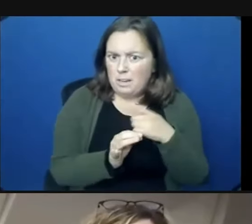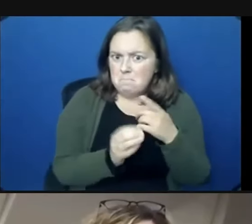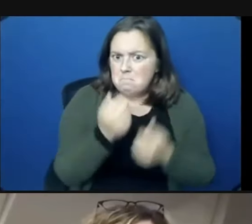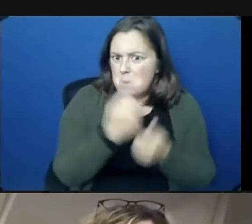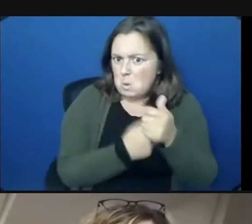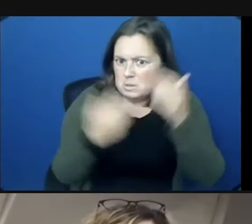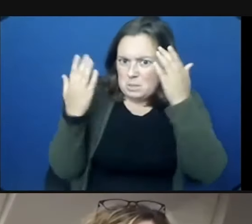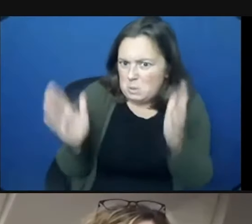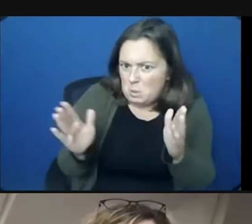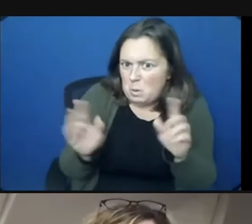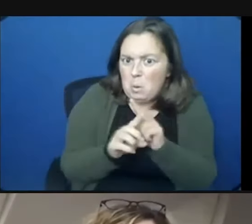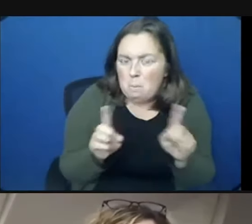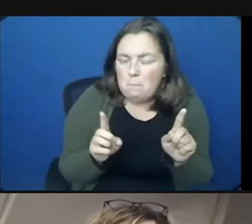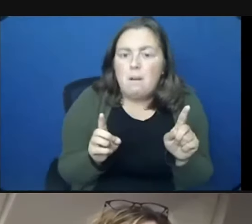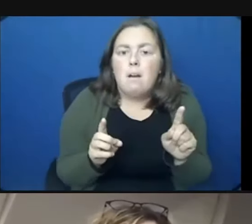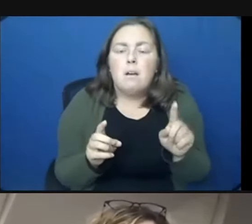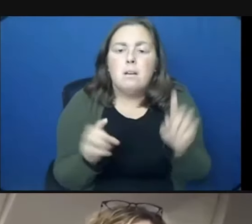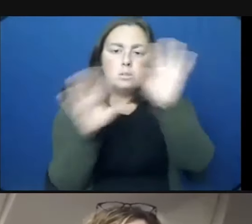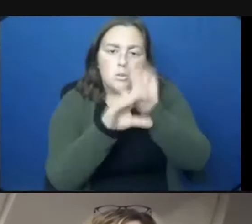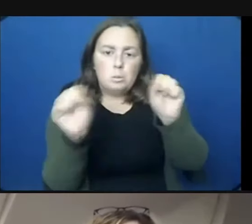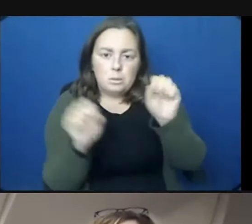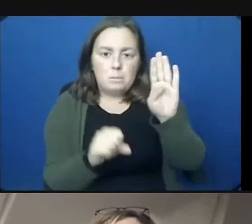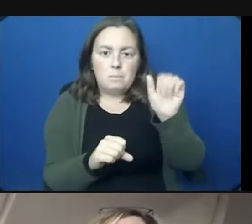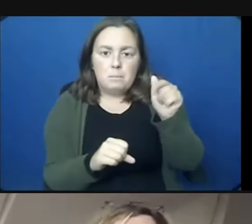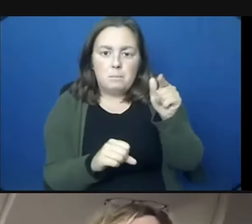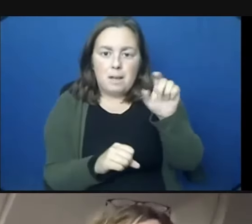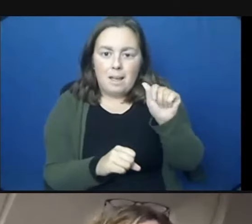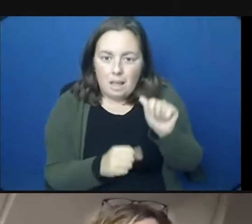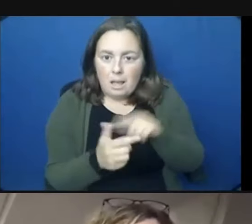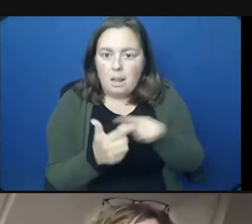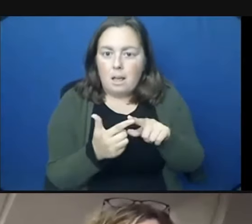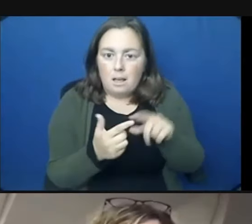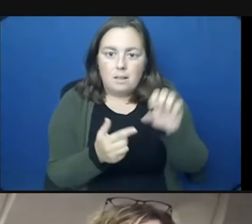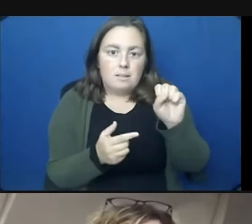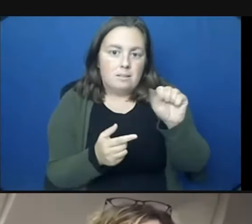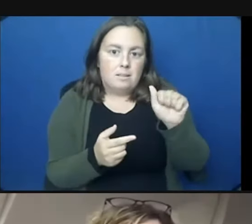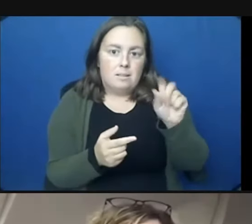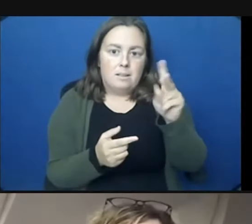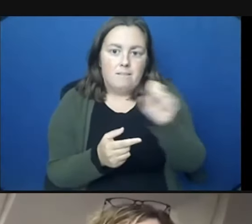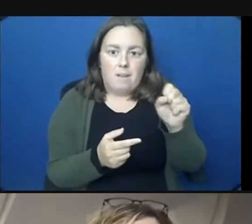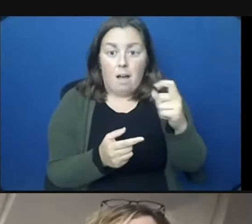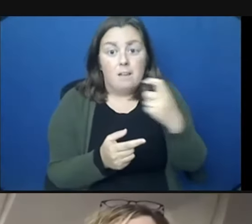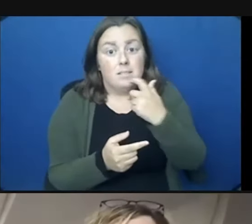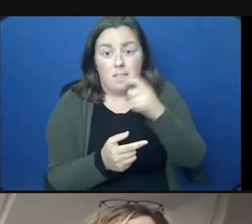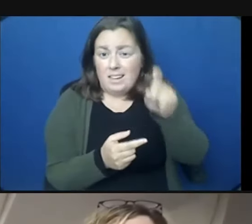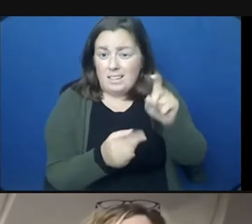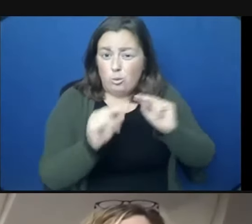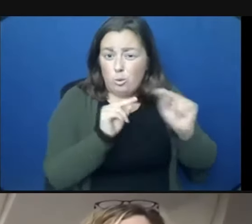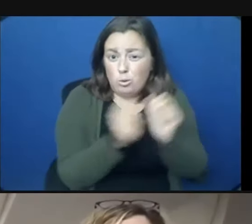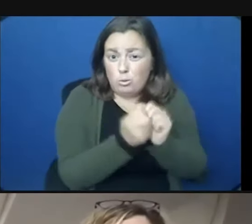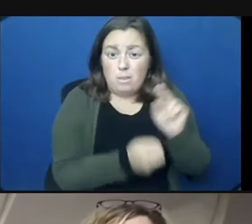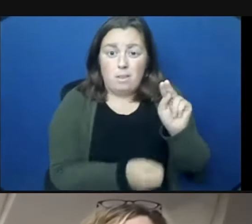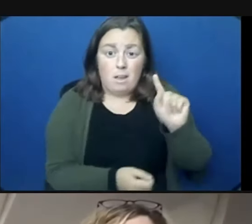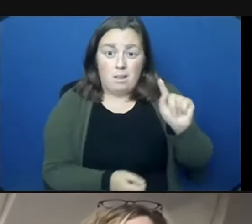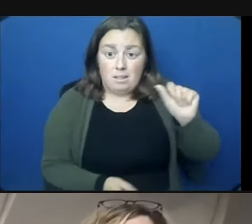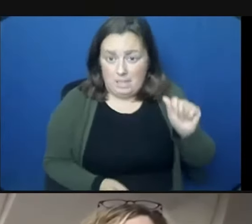haven't heard from Superintendent Diana and Chairman Savas that they needed to negotiate with the UTA. I want to make a very clear point. Hoppington High School